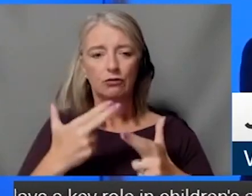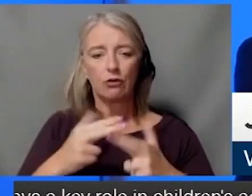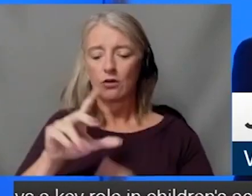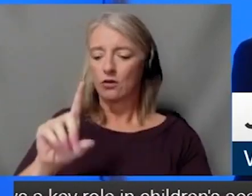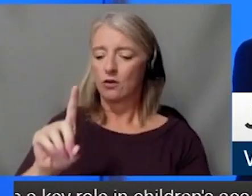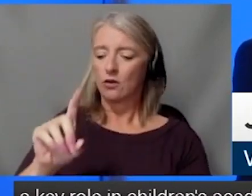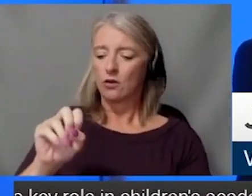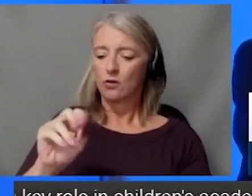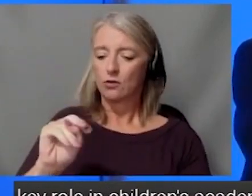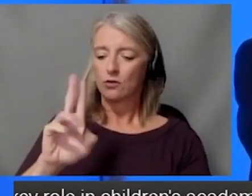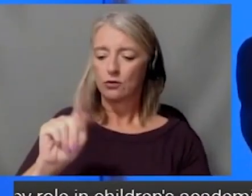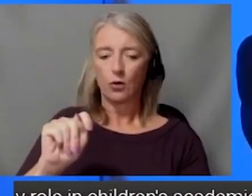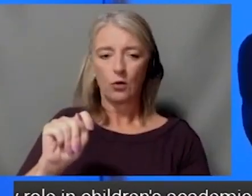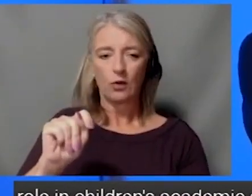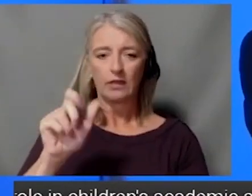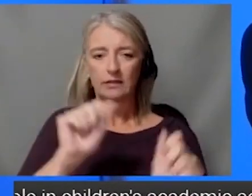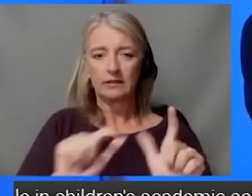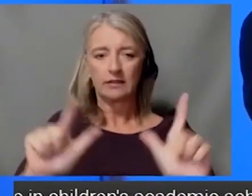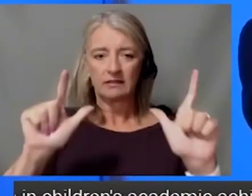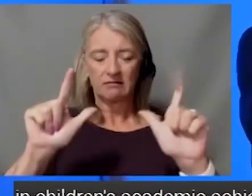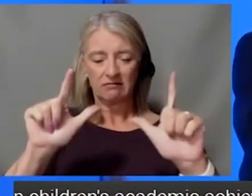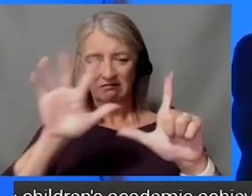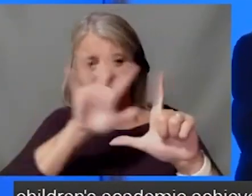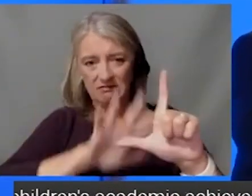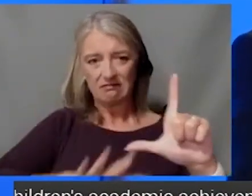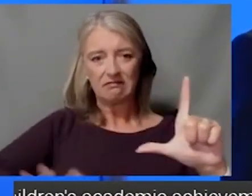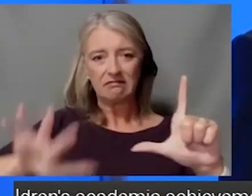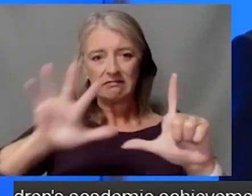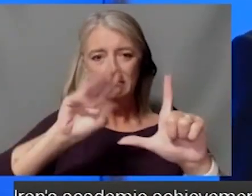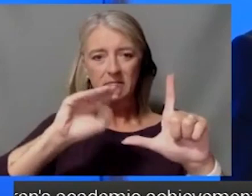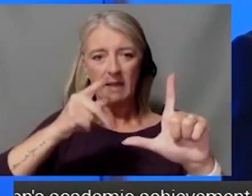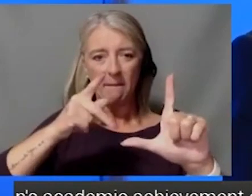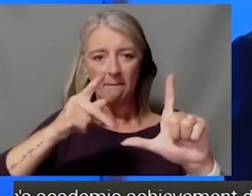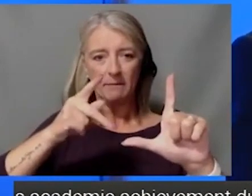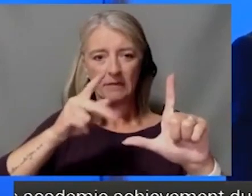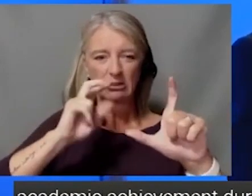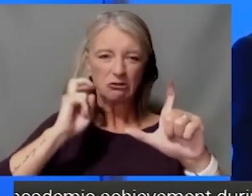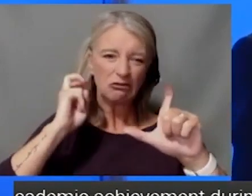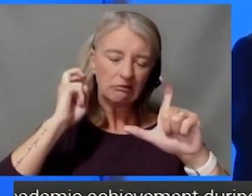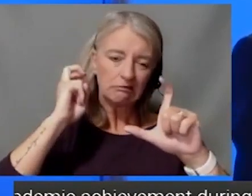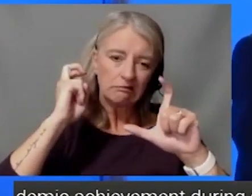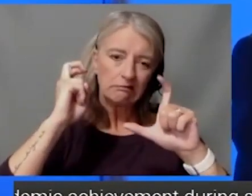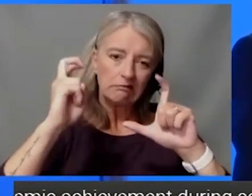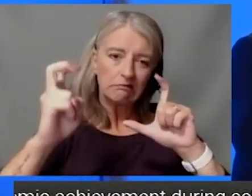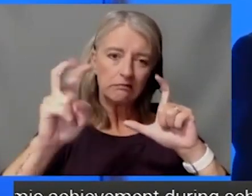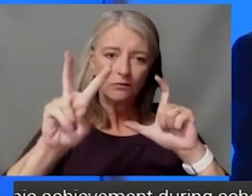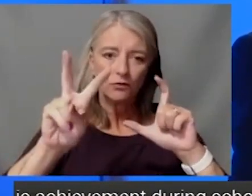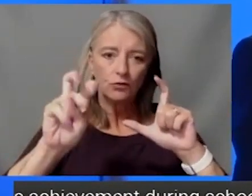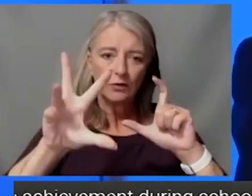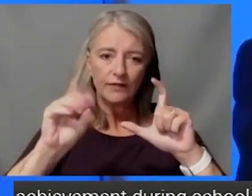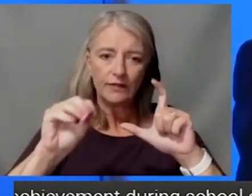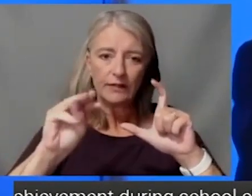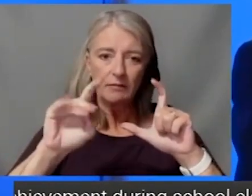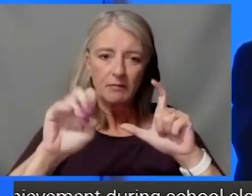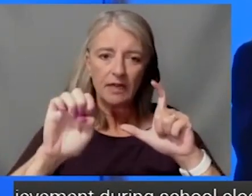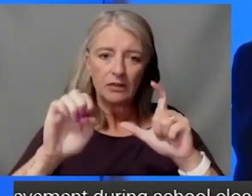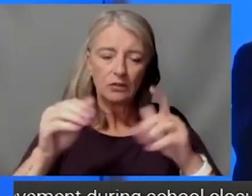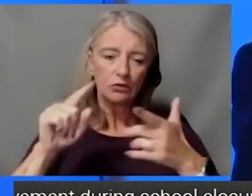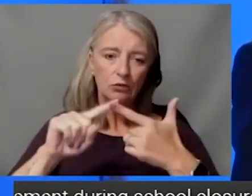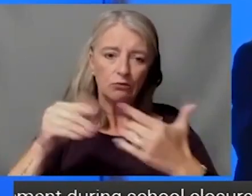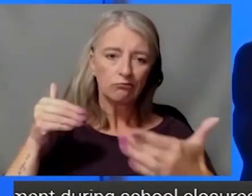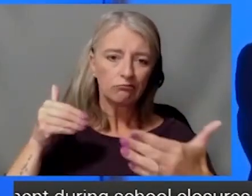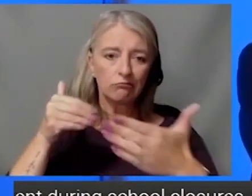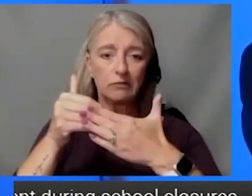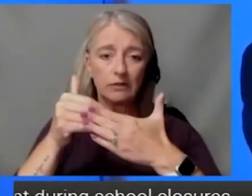big gap in the region where you had to travel at least 250 miles to go to the closest NCI designated